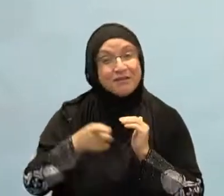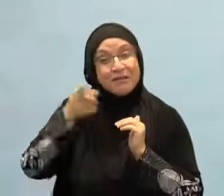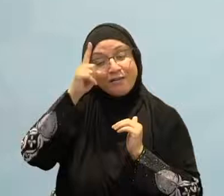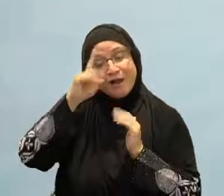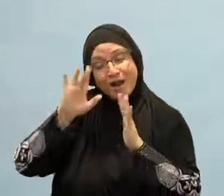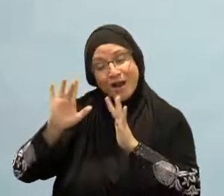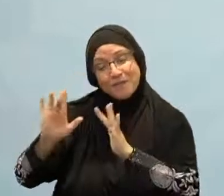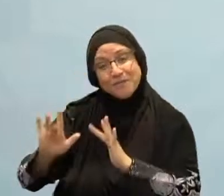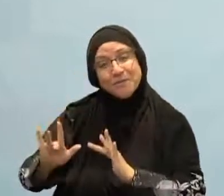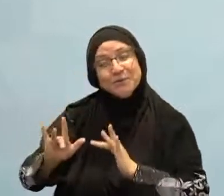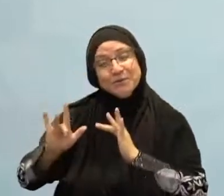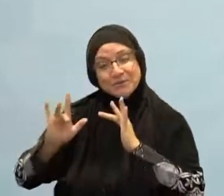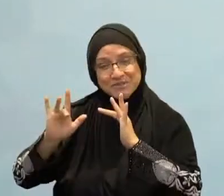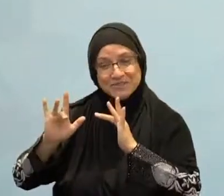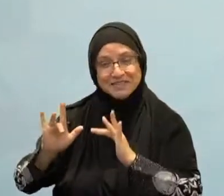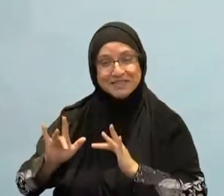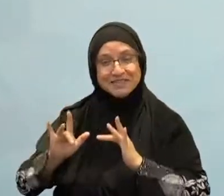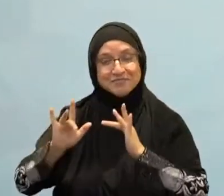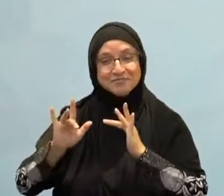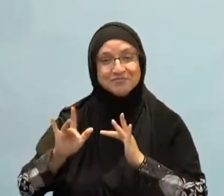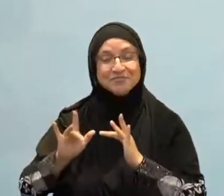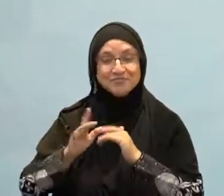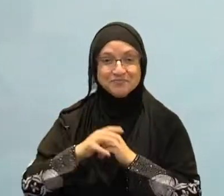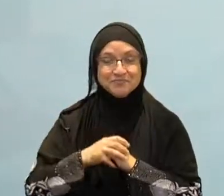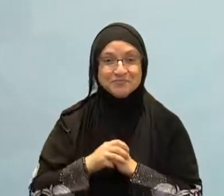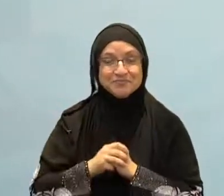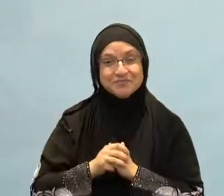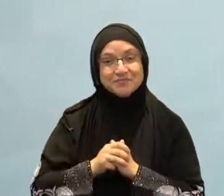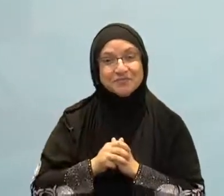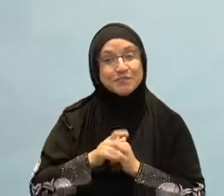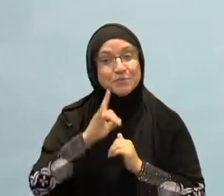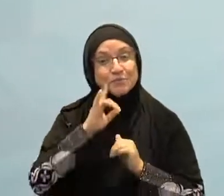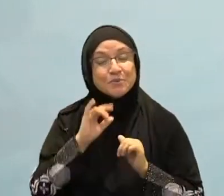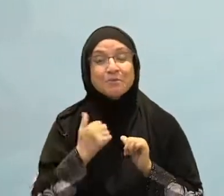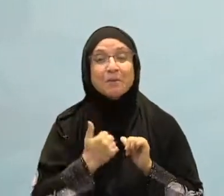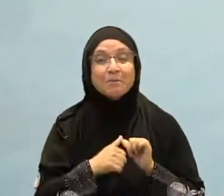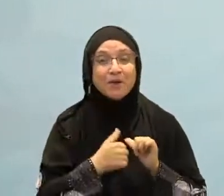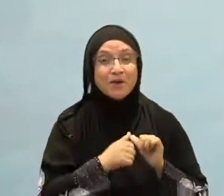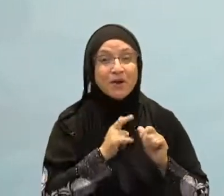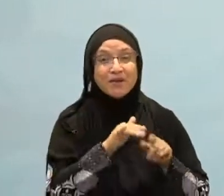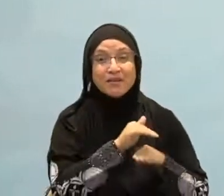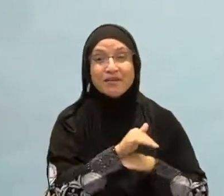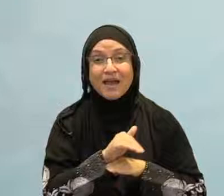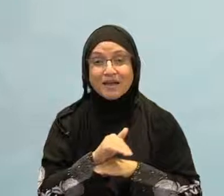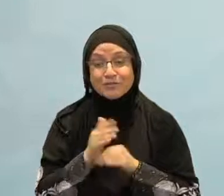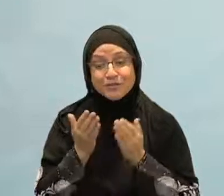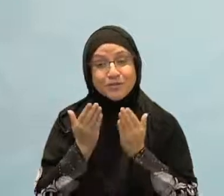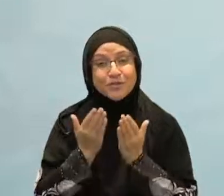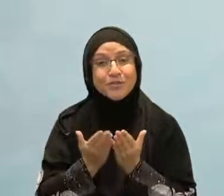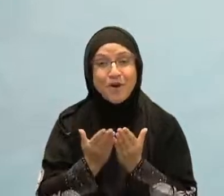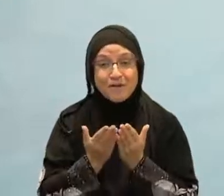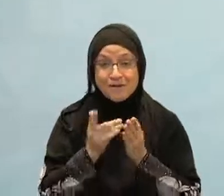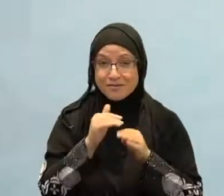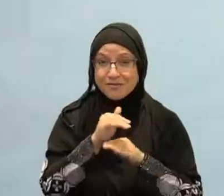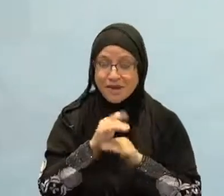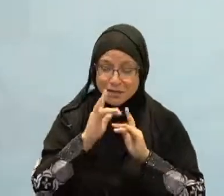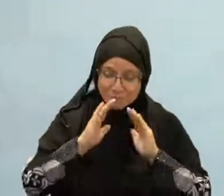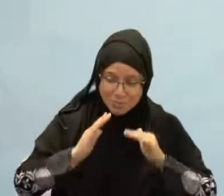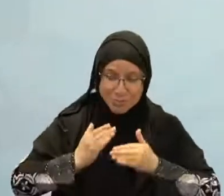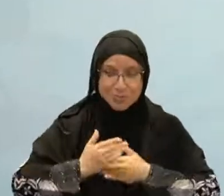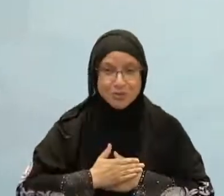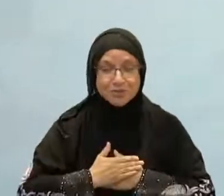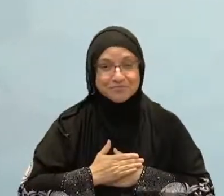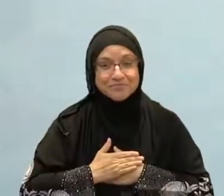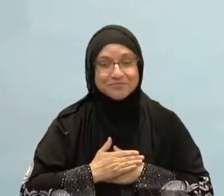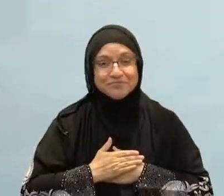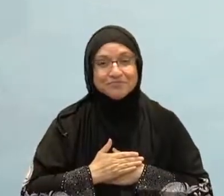to the Lord that you call upon day and night. We call upon Him for forgiveness and for salvation. I say this, and I say it them, I say it the Muslims, so beg